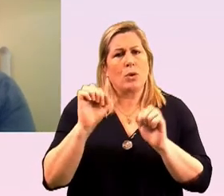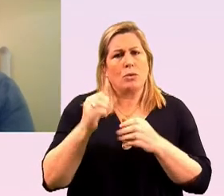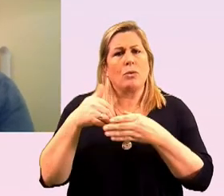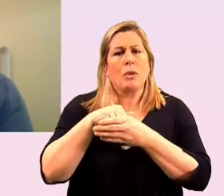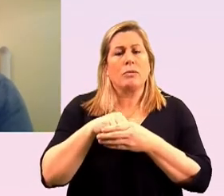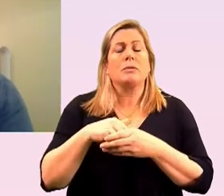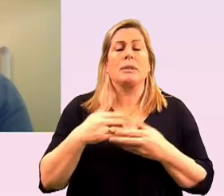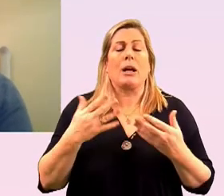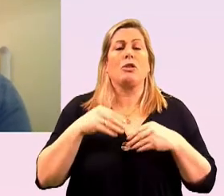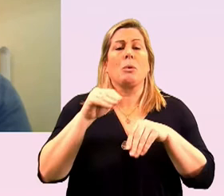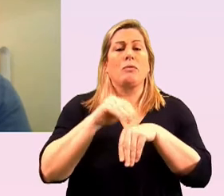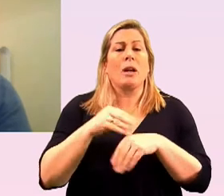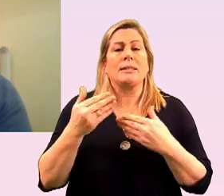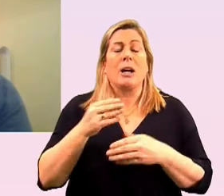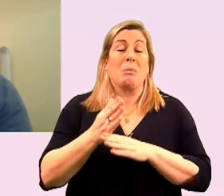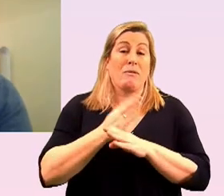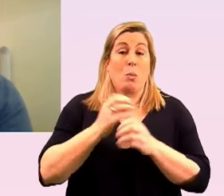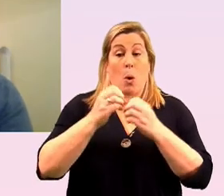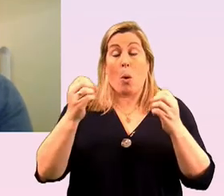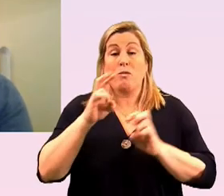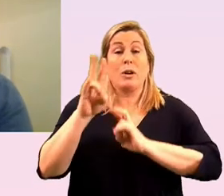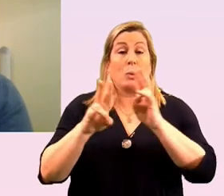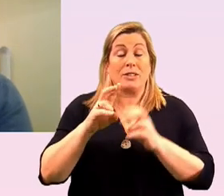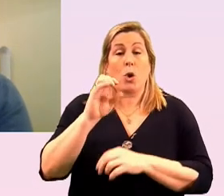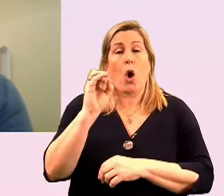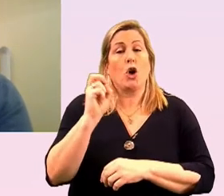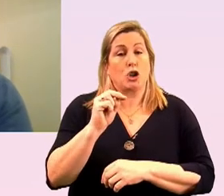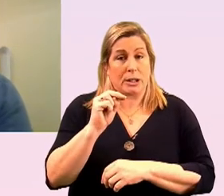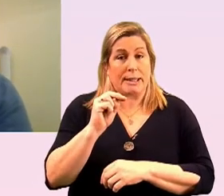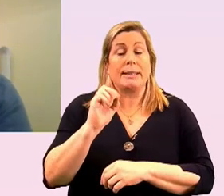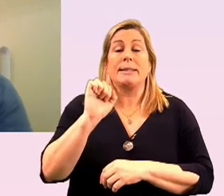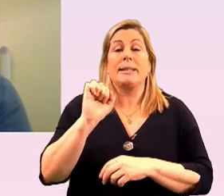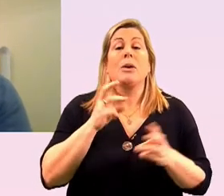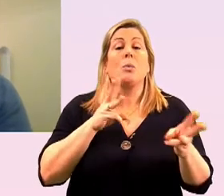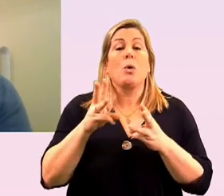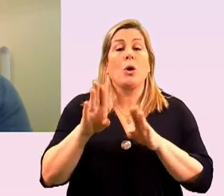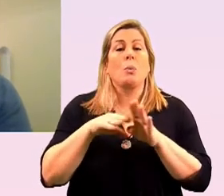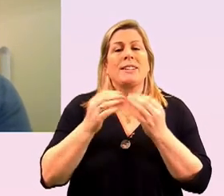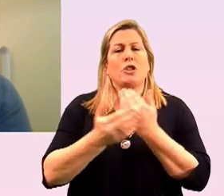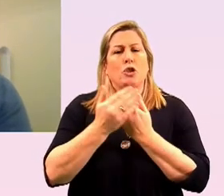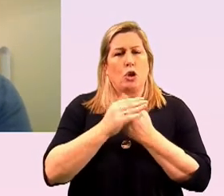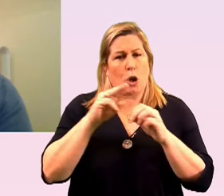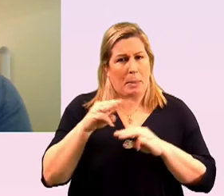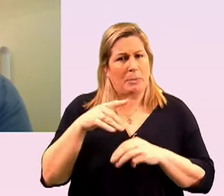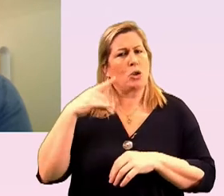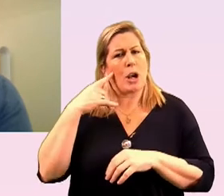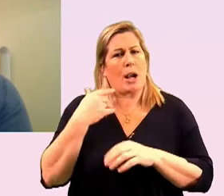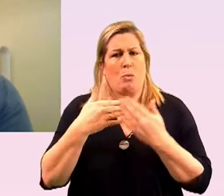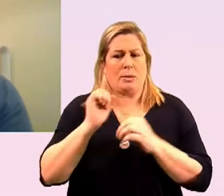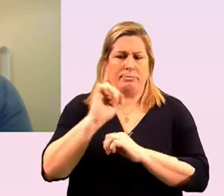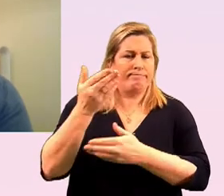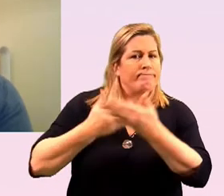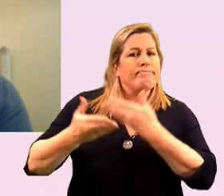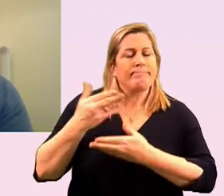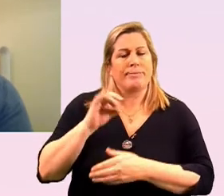on before we open up for for conversation to usheen uh who who's working with younger people to hear what he has to say